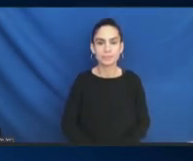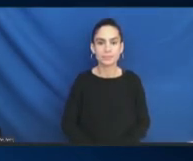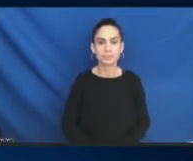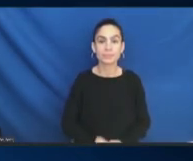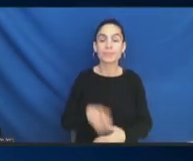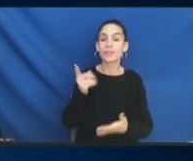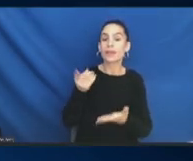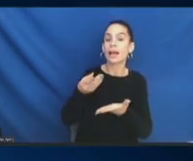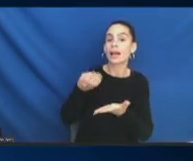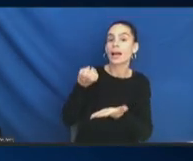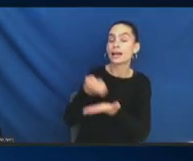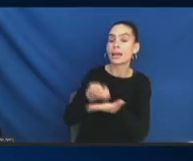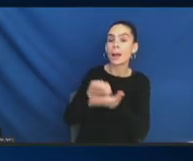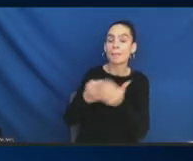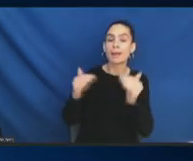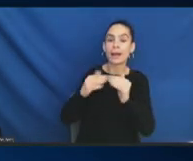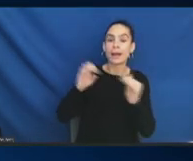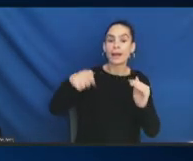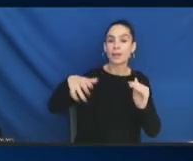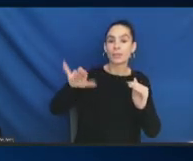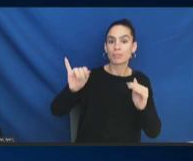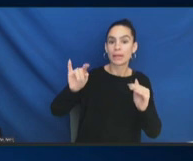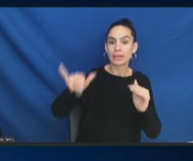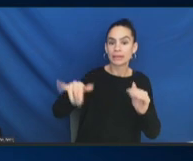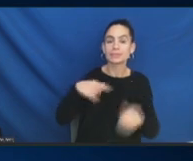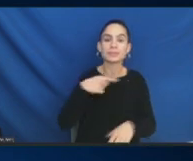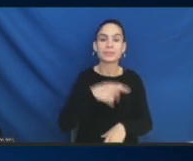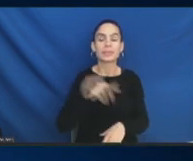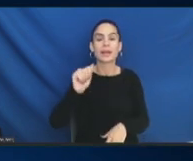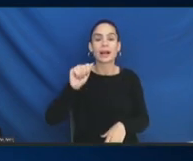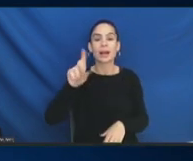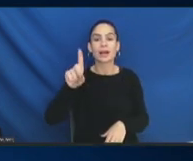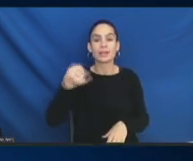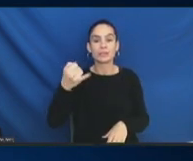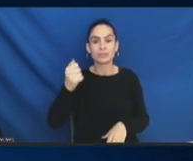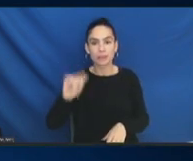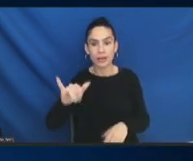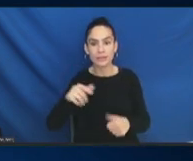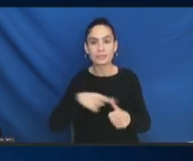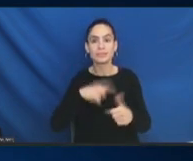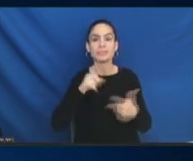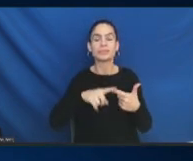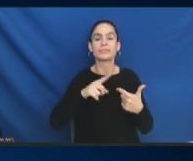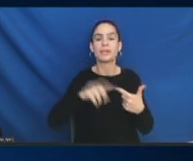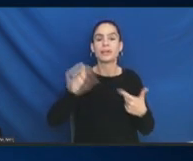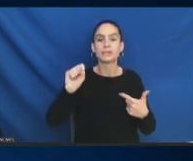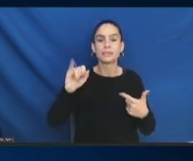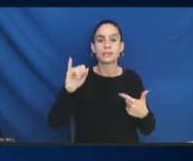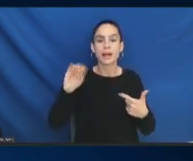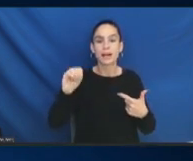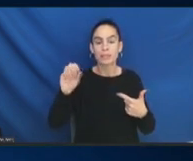Ajay, Simon, Carrie, Michelle,